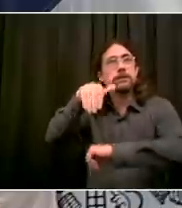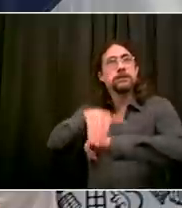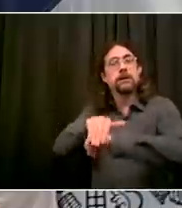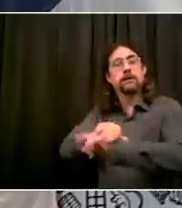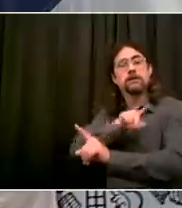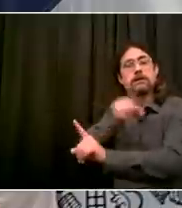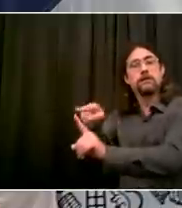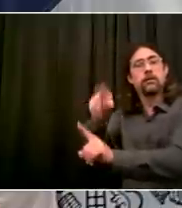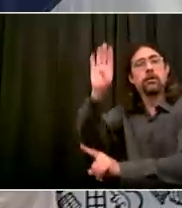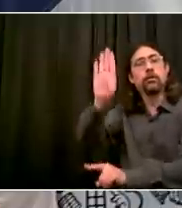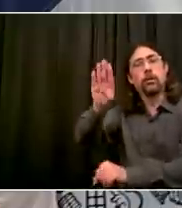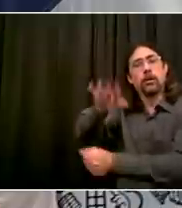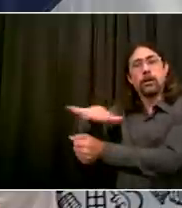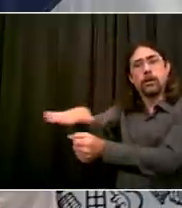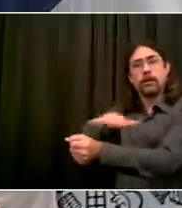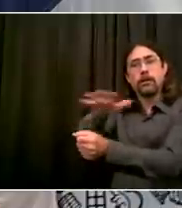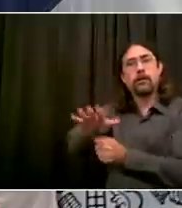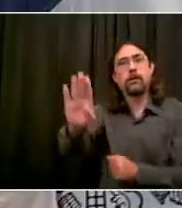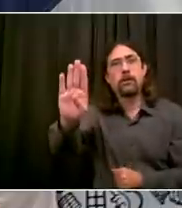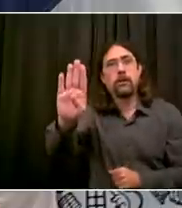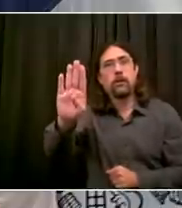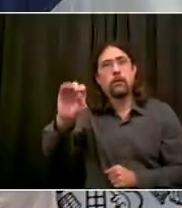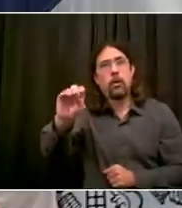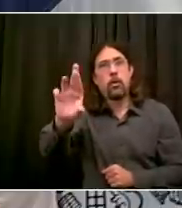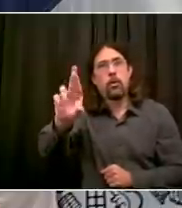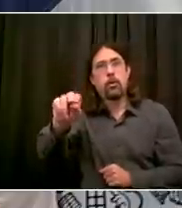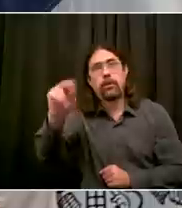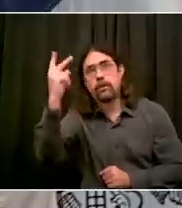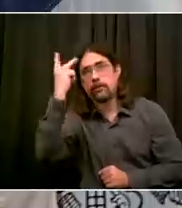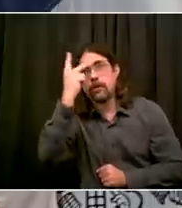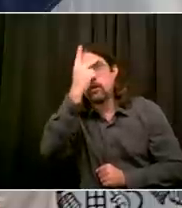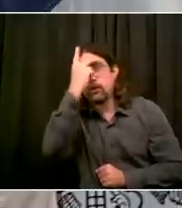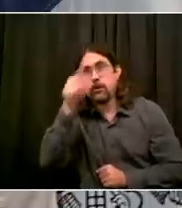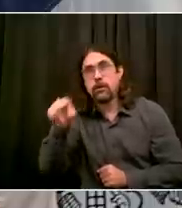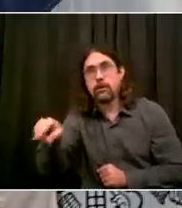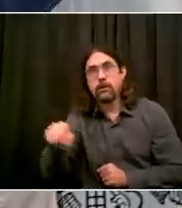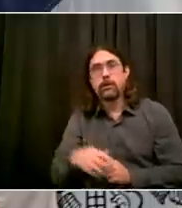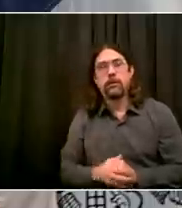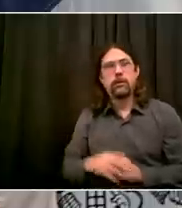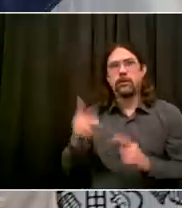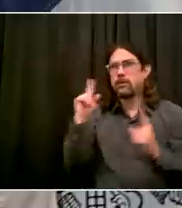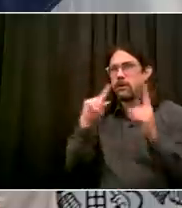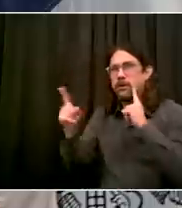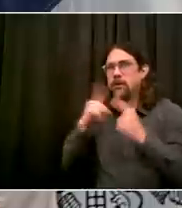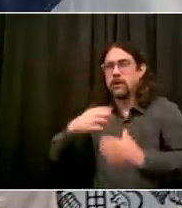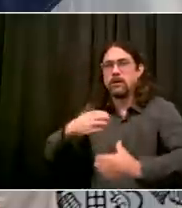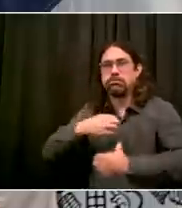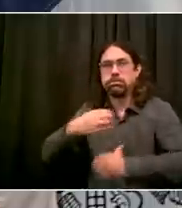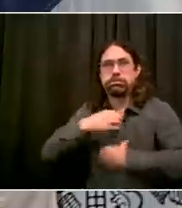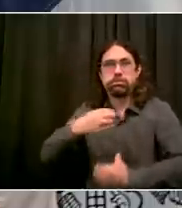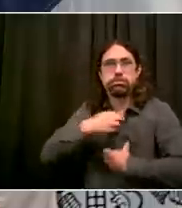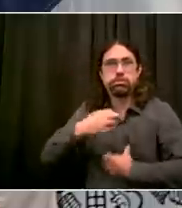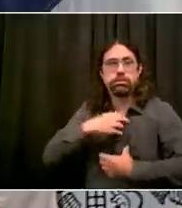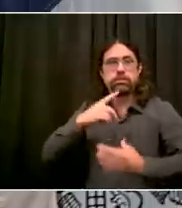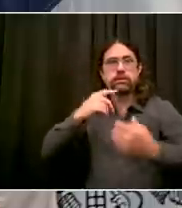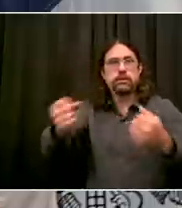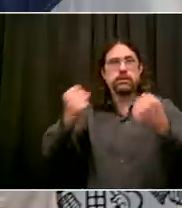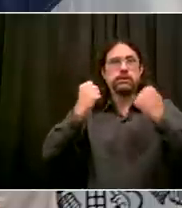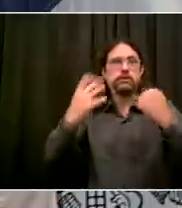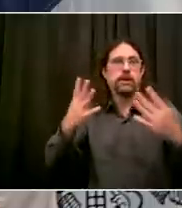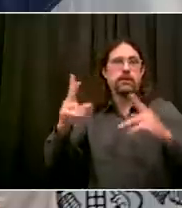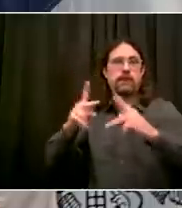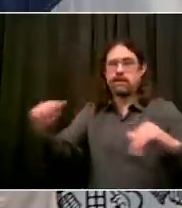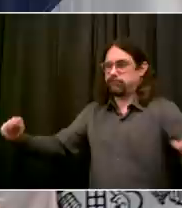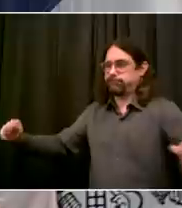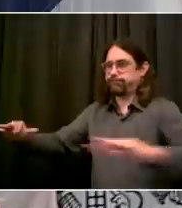enforcement? I am not. I'll turn to my colleagues, but what we will do in any case like that is follow back to who